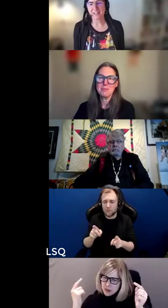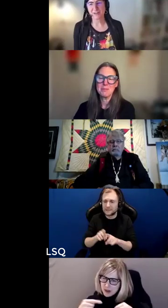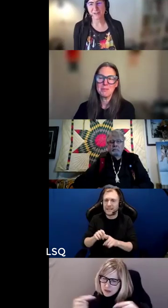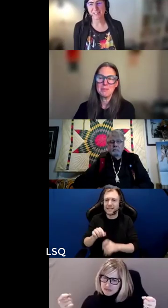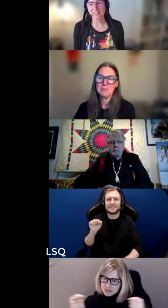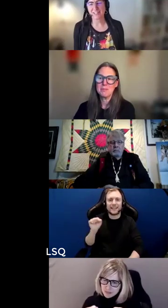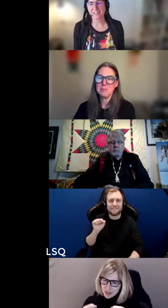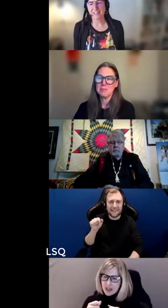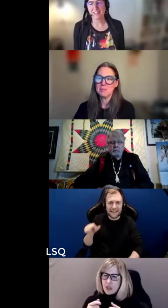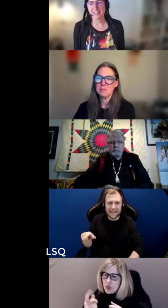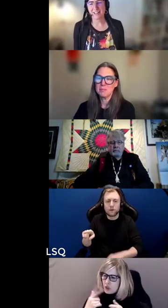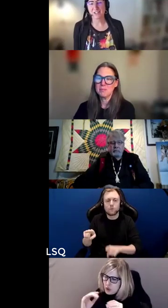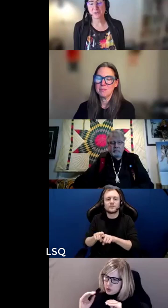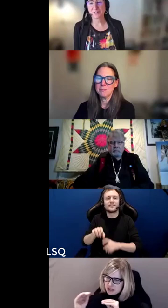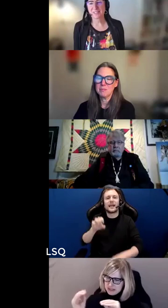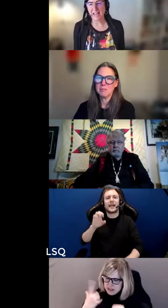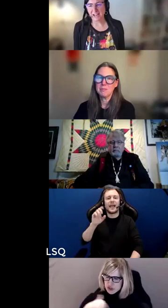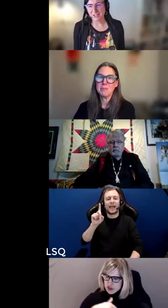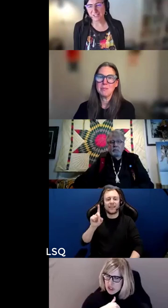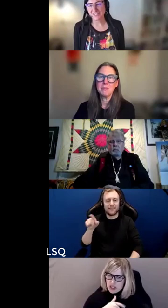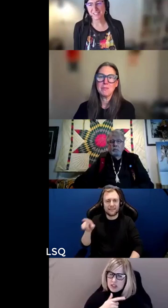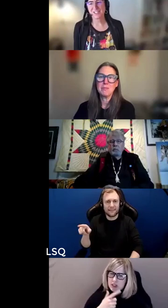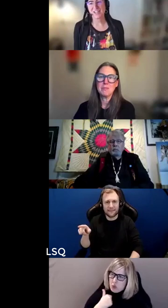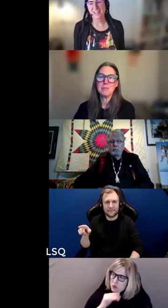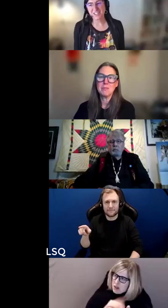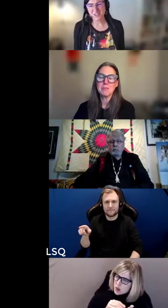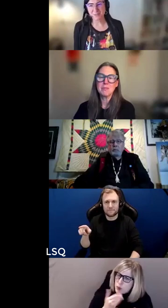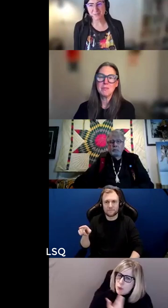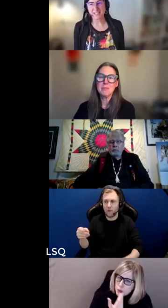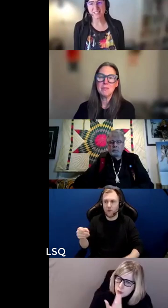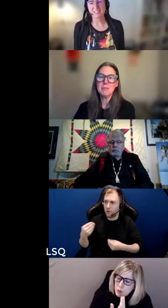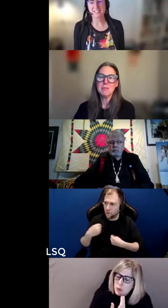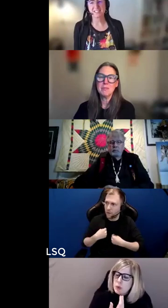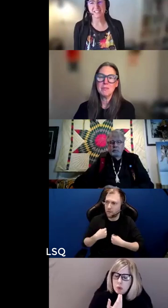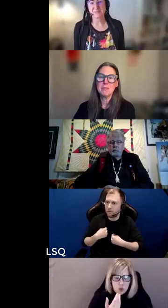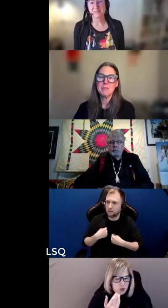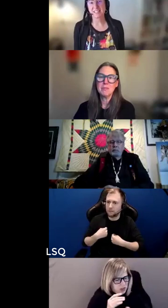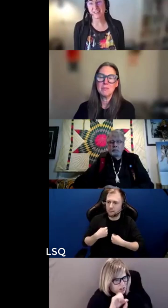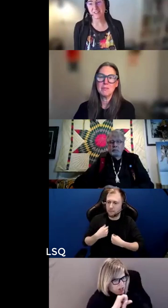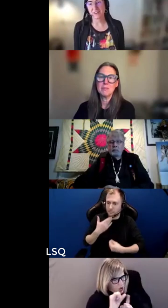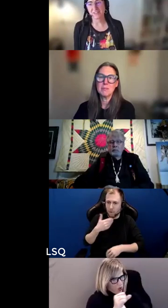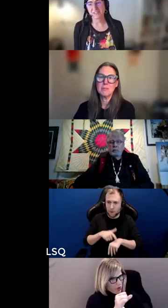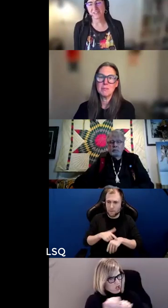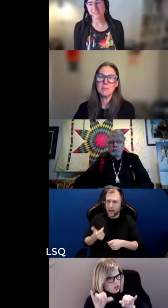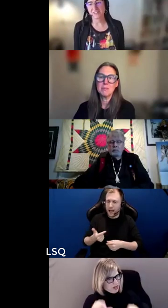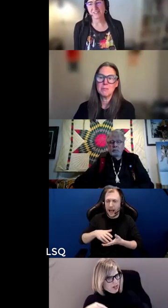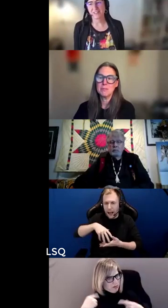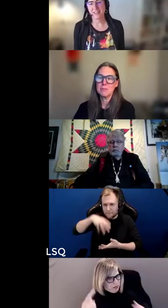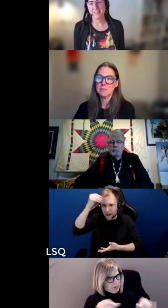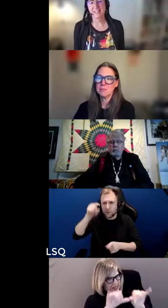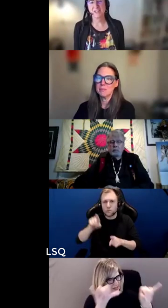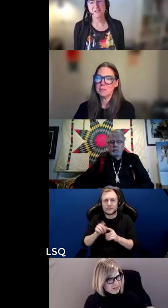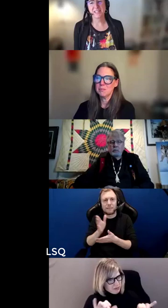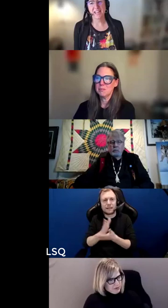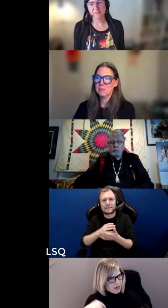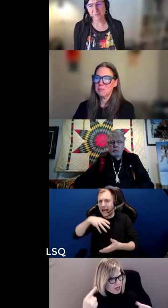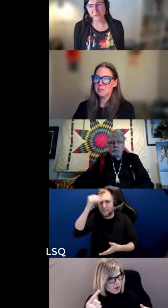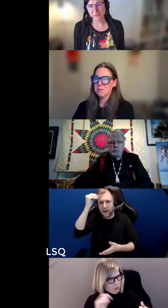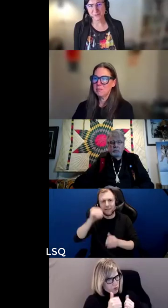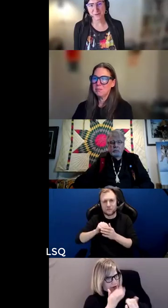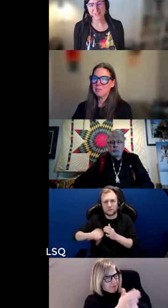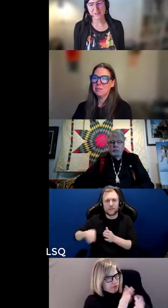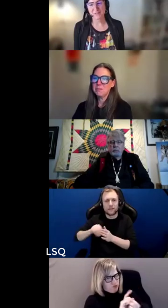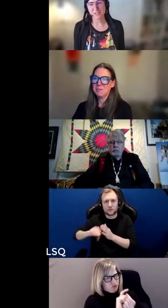and unlearning towards action to change circumstances and systems together thank you to